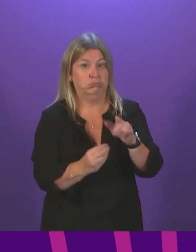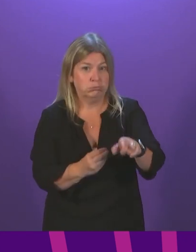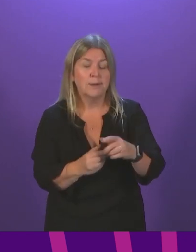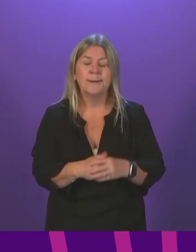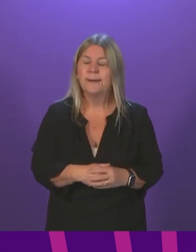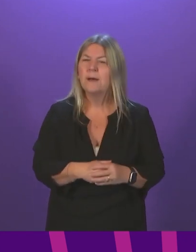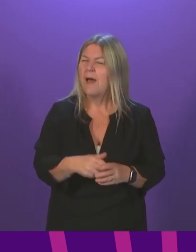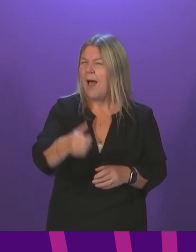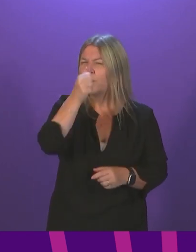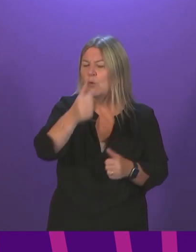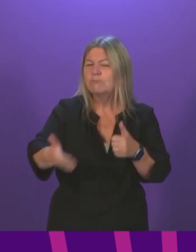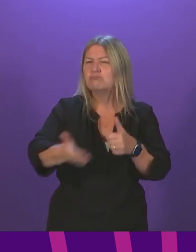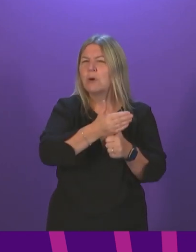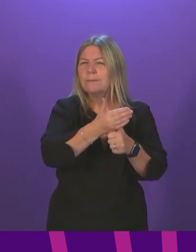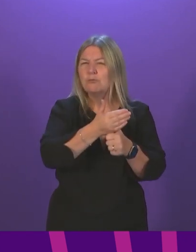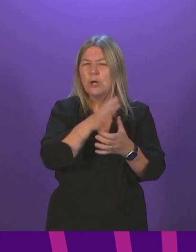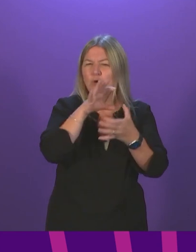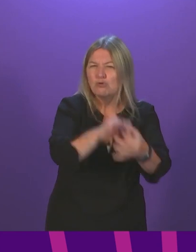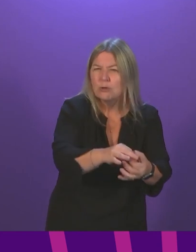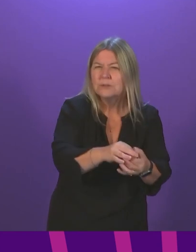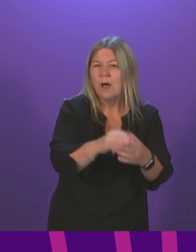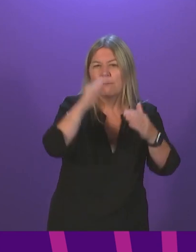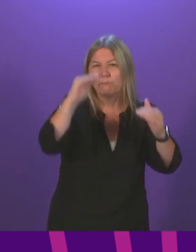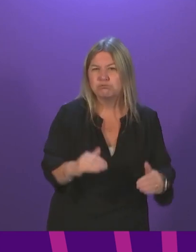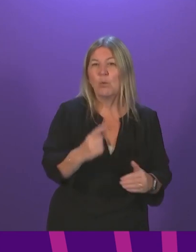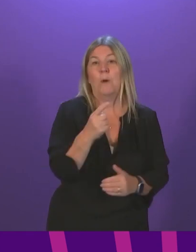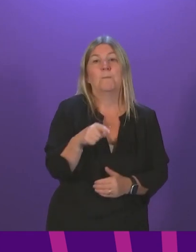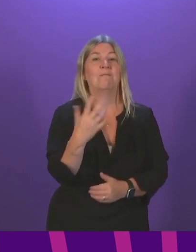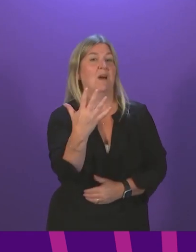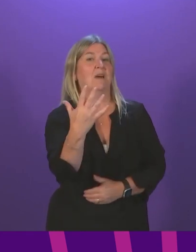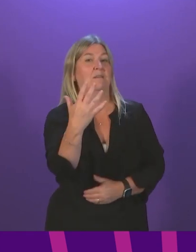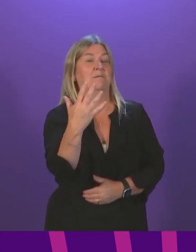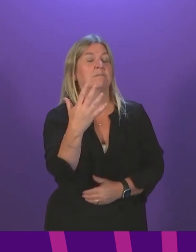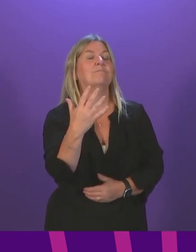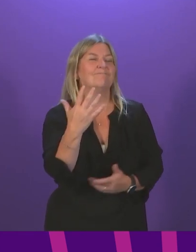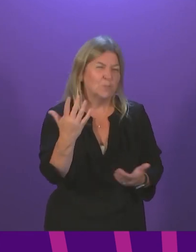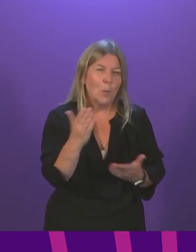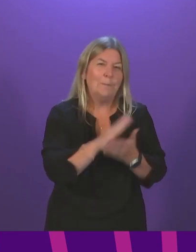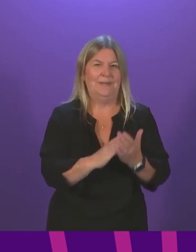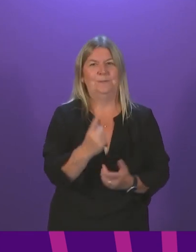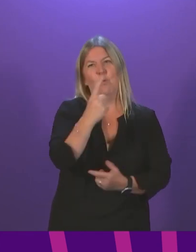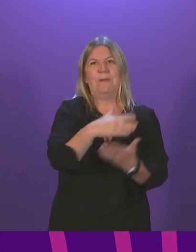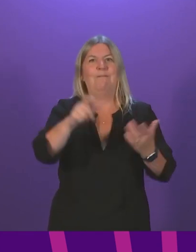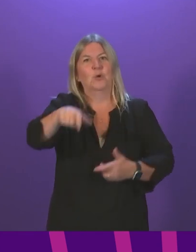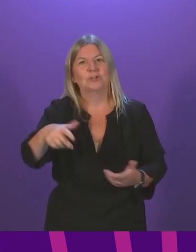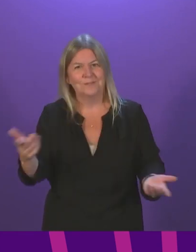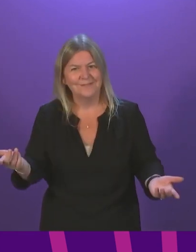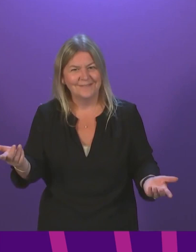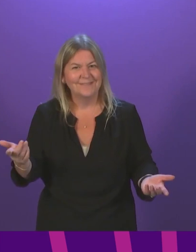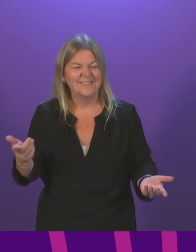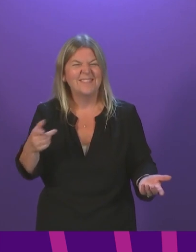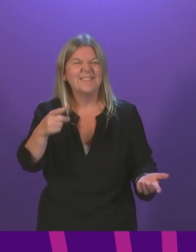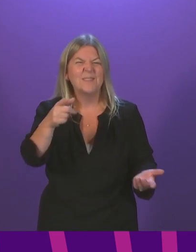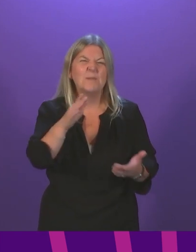per case has fallen to 1.5. That is the positive case and half a person. Just a matter of weeks ago, that figure was